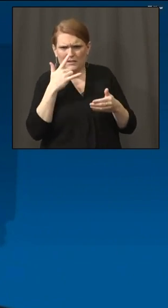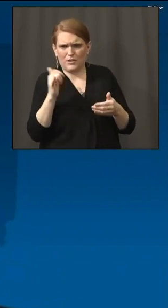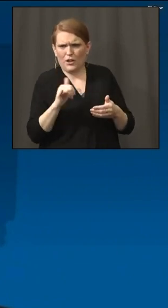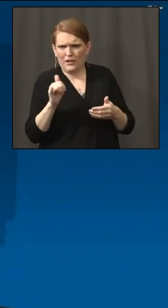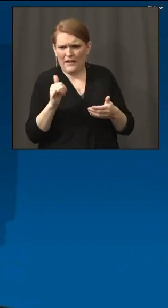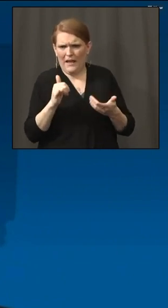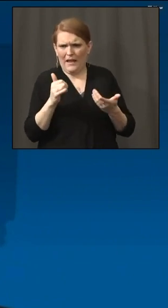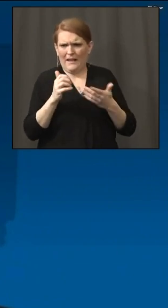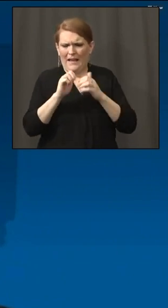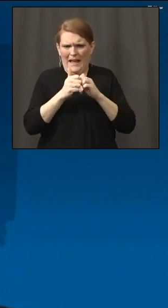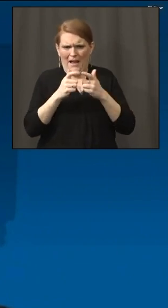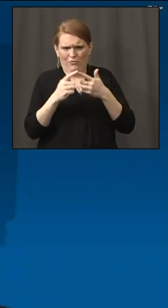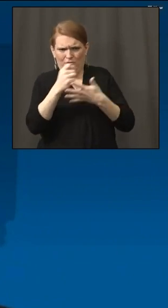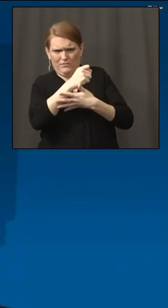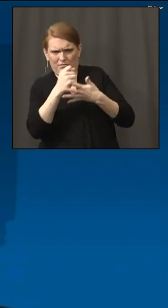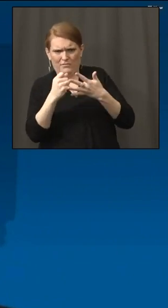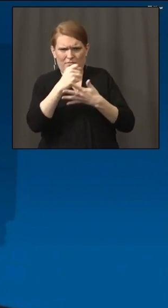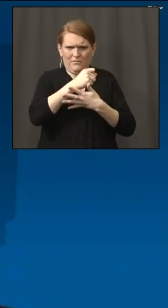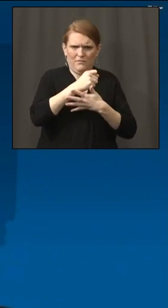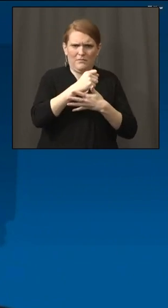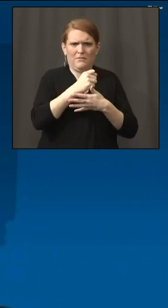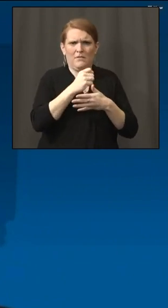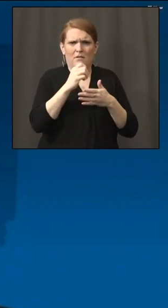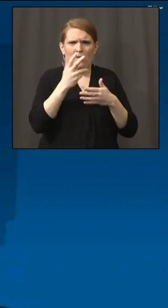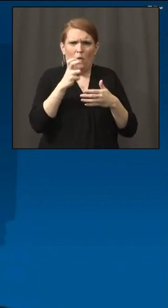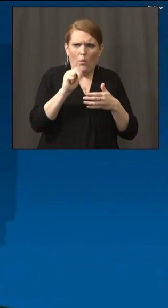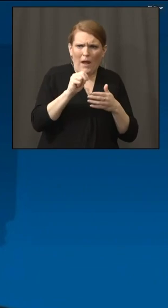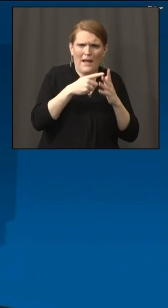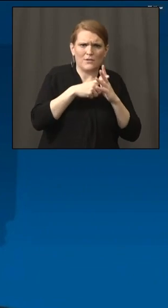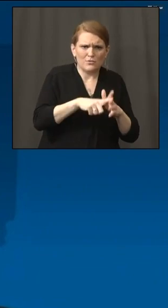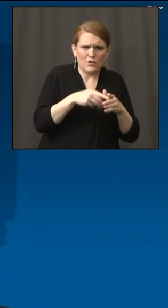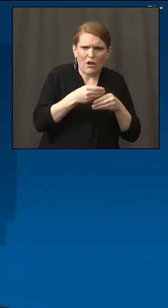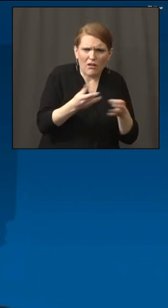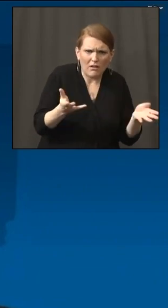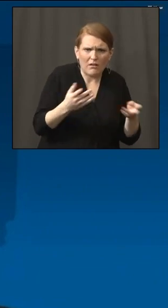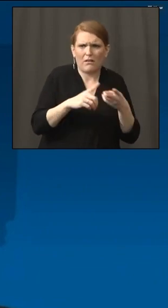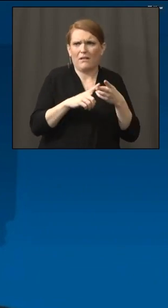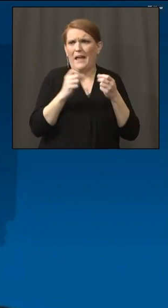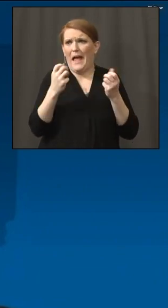different rounds of funding for programming for businesses, how much to give, and where that money comes from?